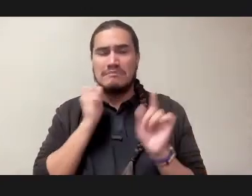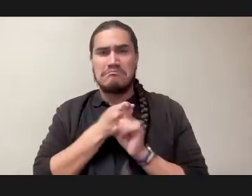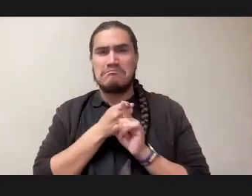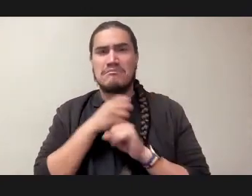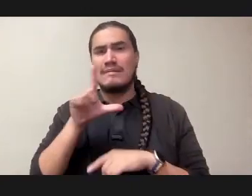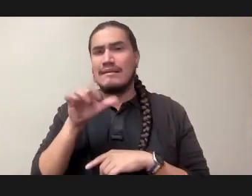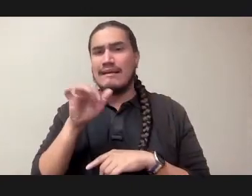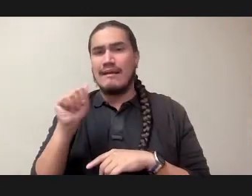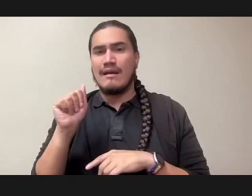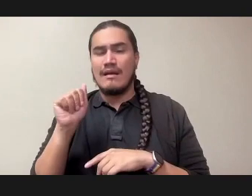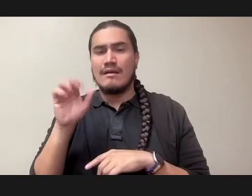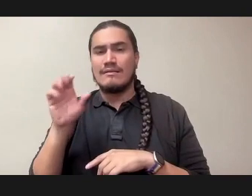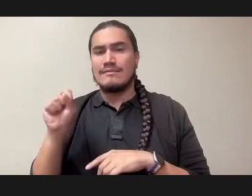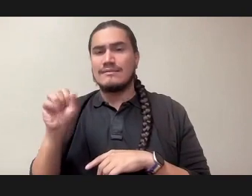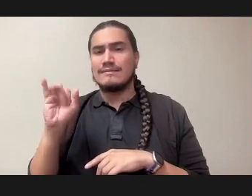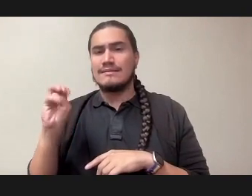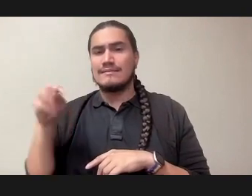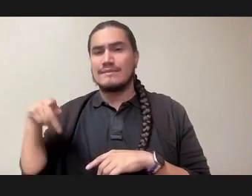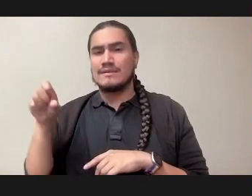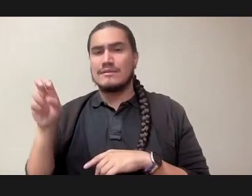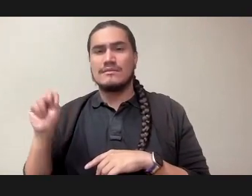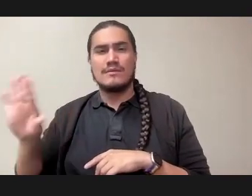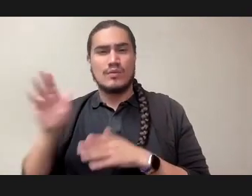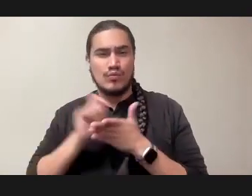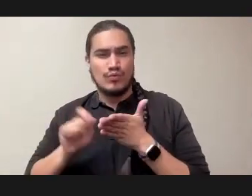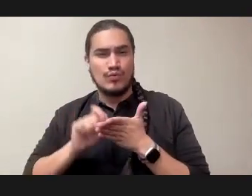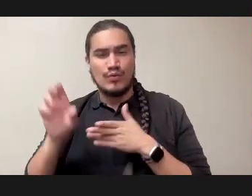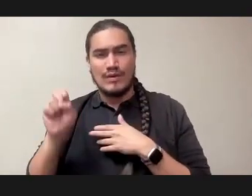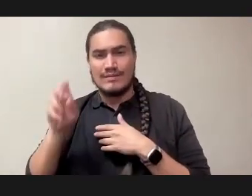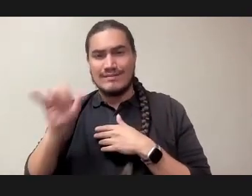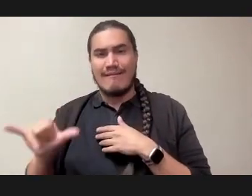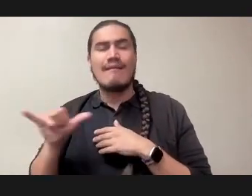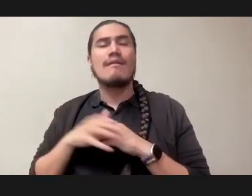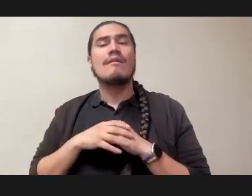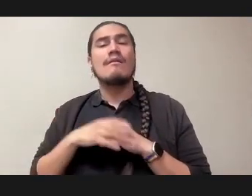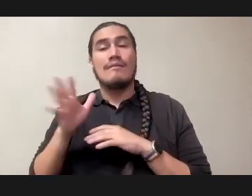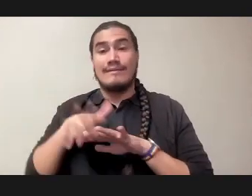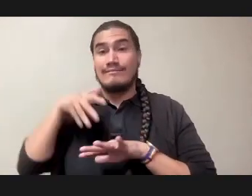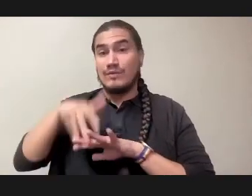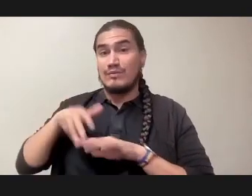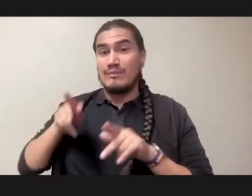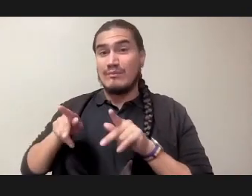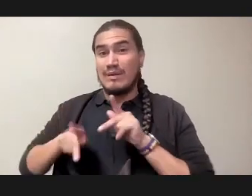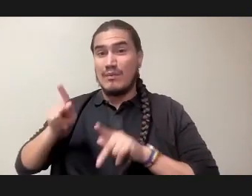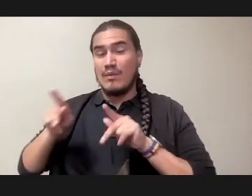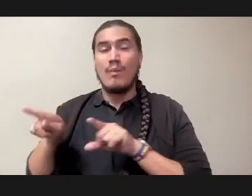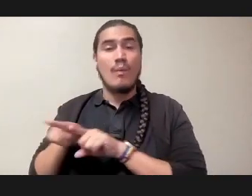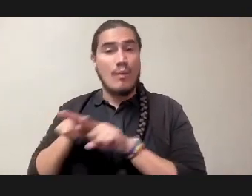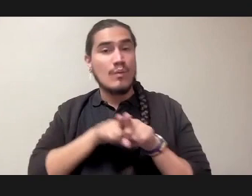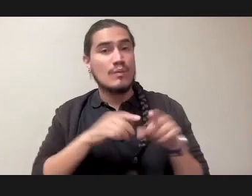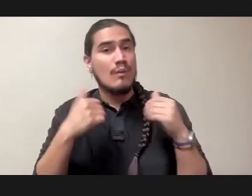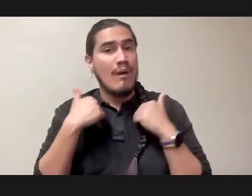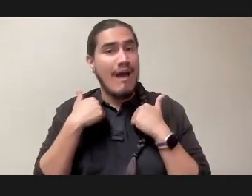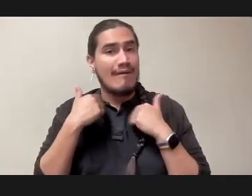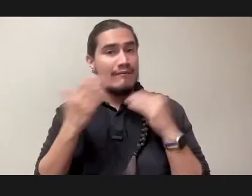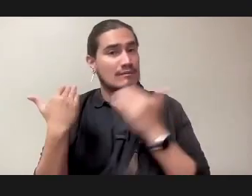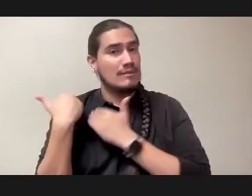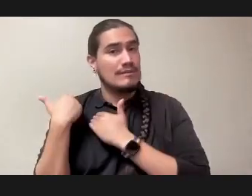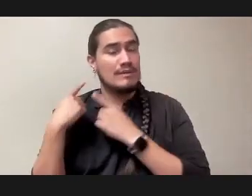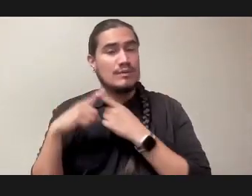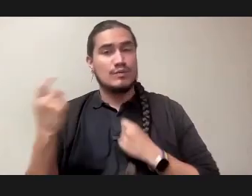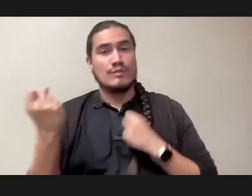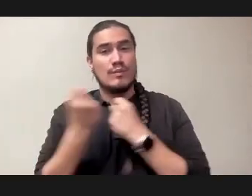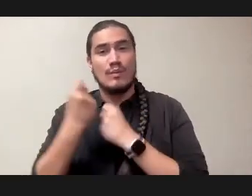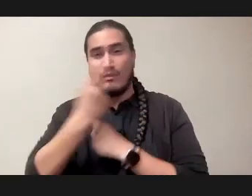aftermath of Ferguson, an essay she wrote that indigenous peoples also have responsibility to amplify black voices and make room